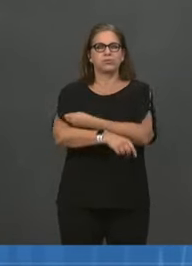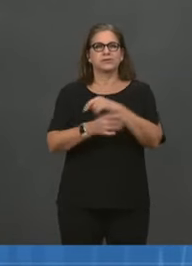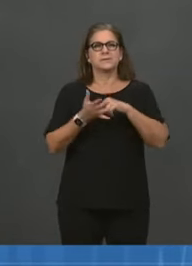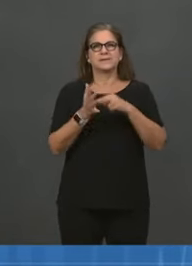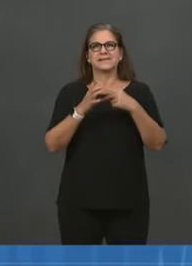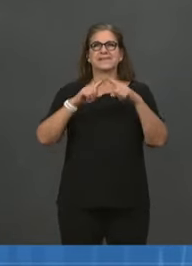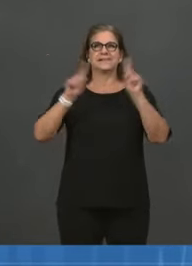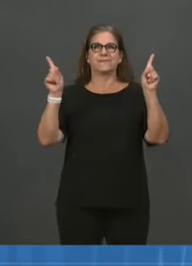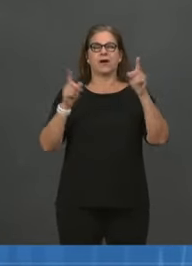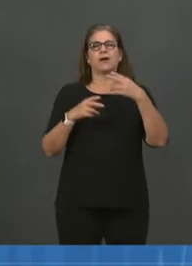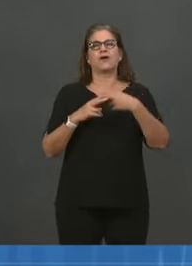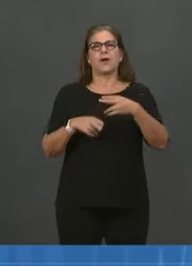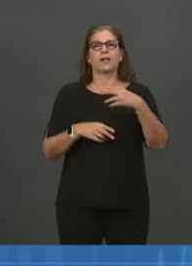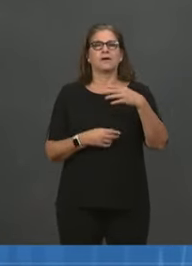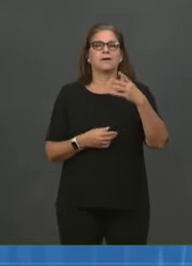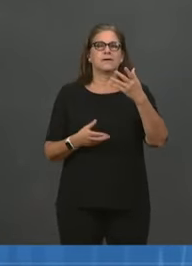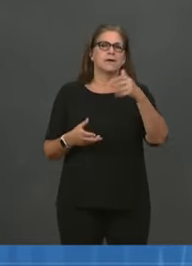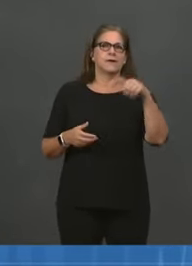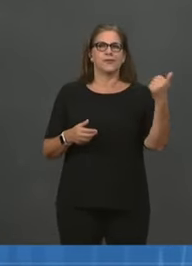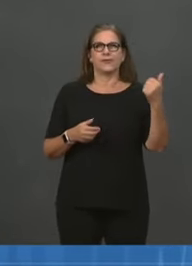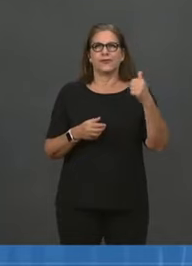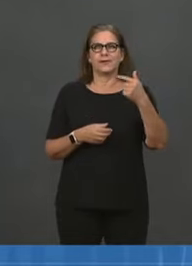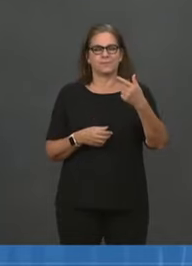Let's go to Jeanne Bauman at Bloomberg.